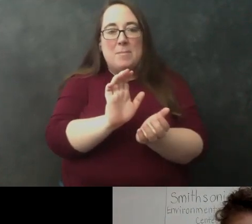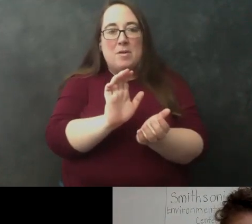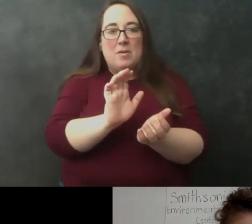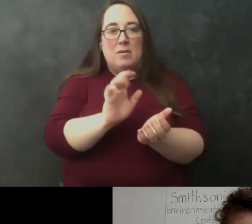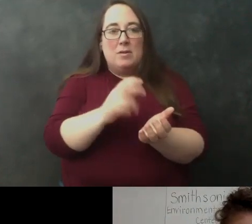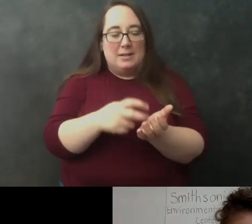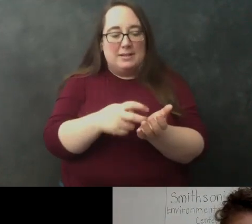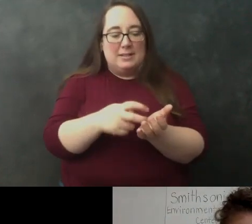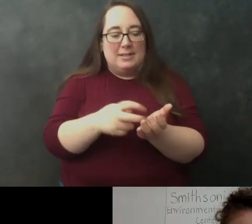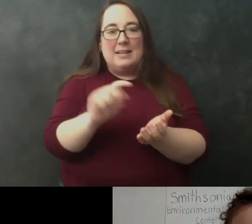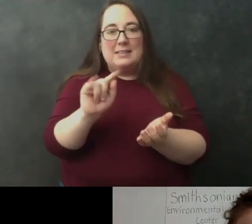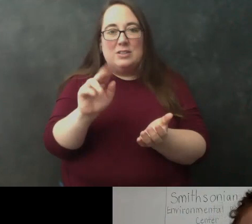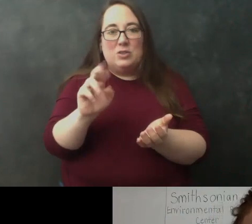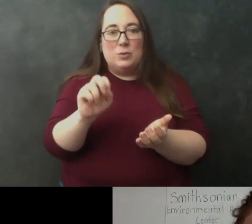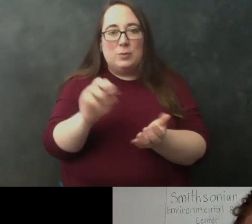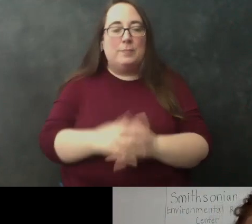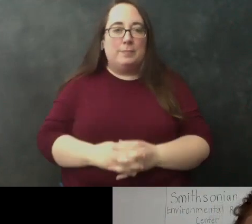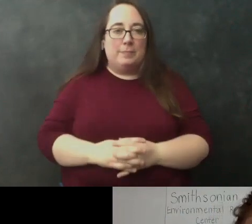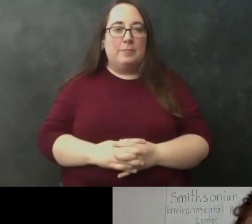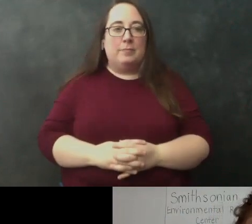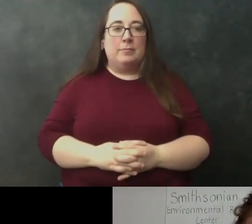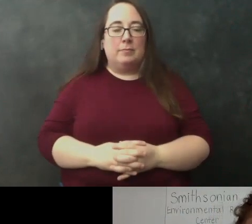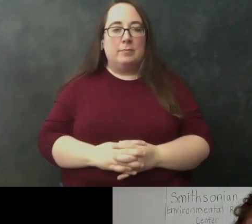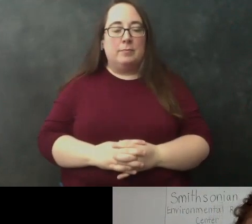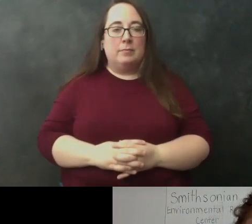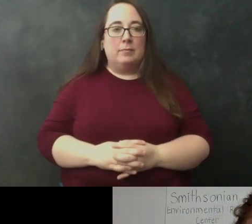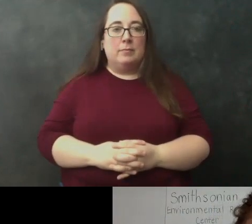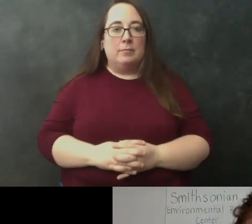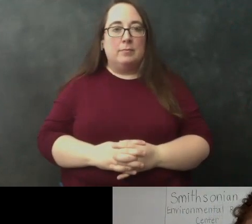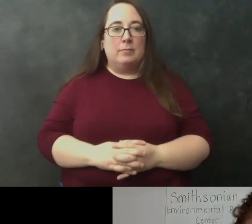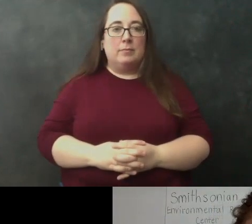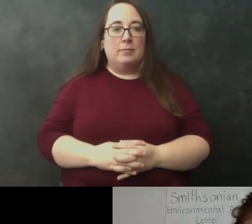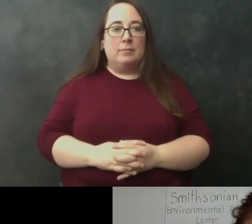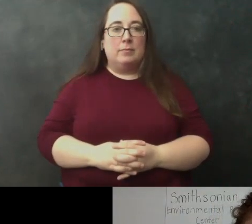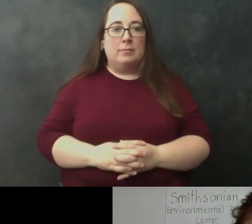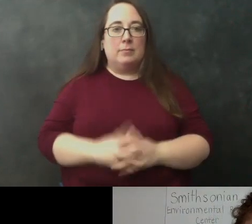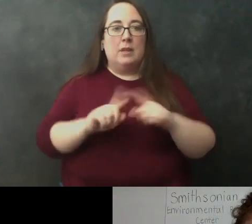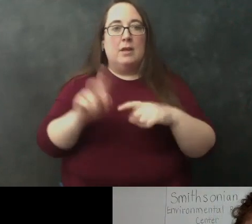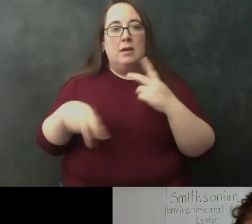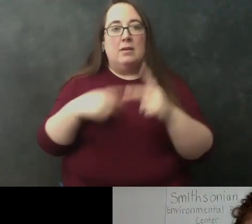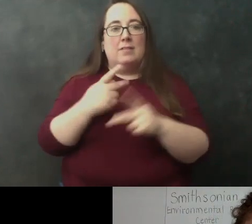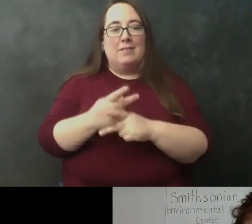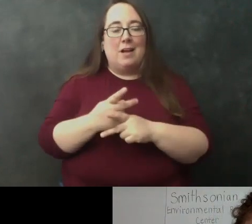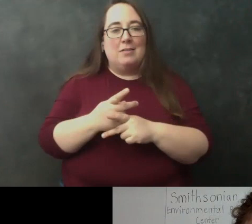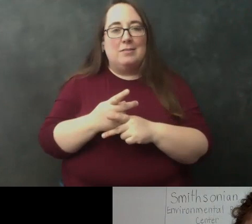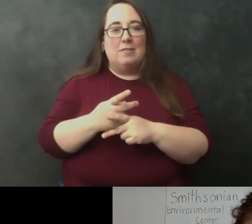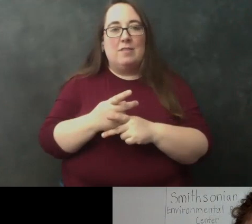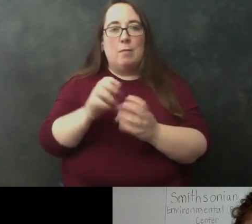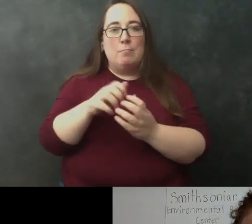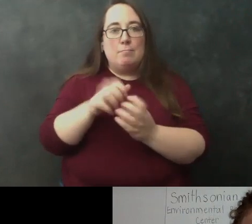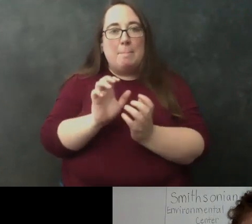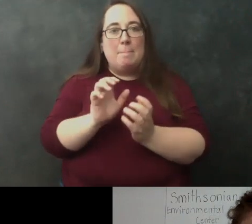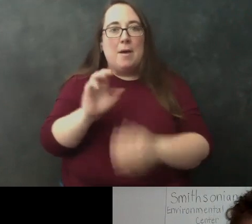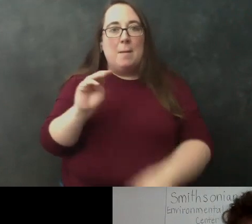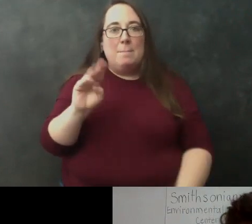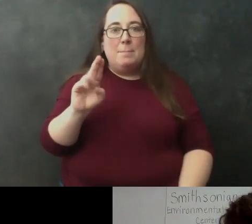tissue from inside um and you can do that from um different kinds of bivalves too so like muscles again if you open up the